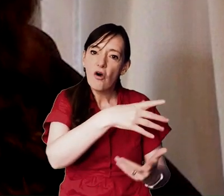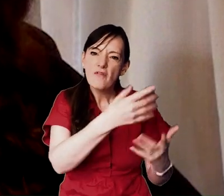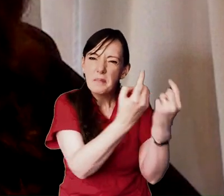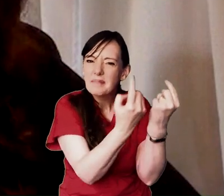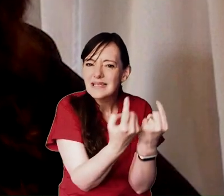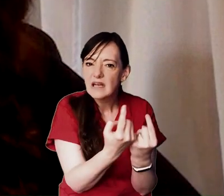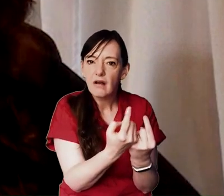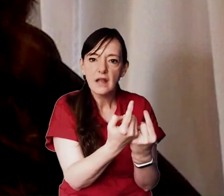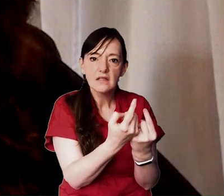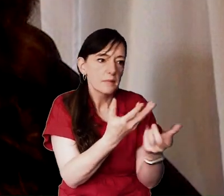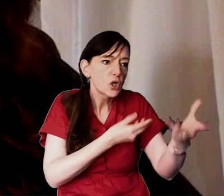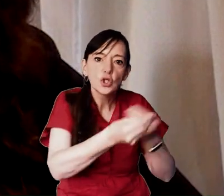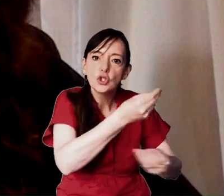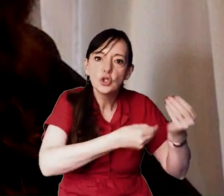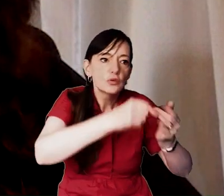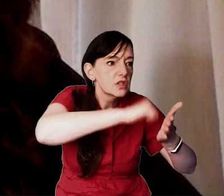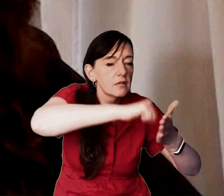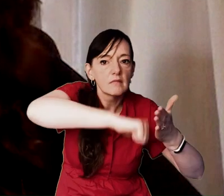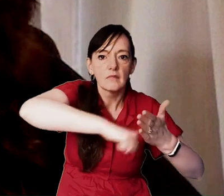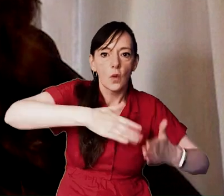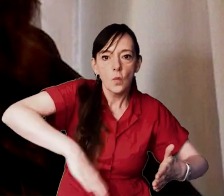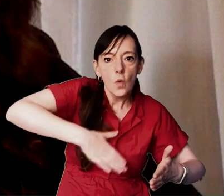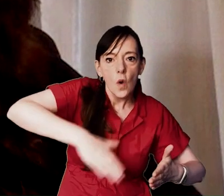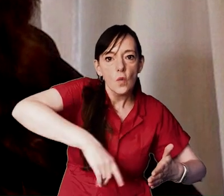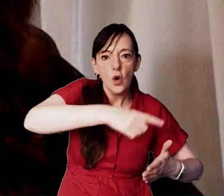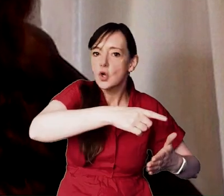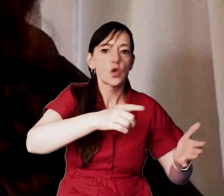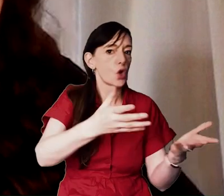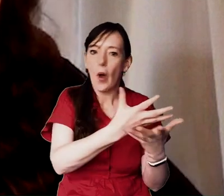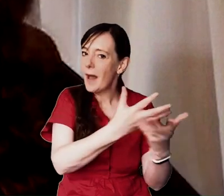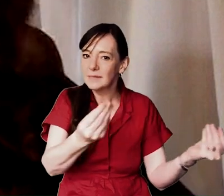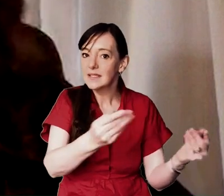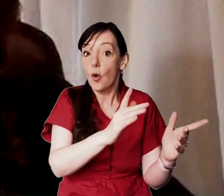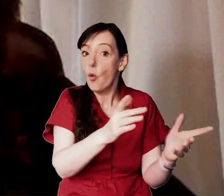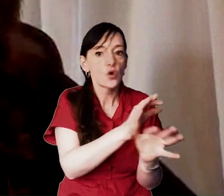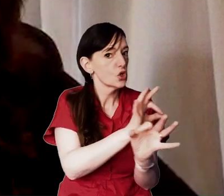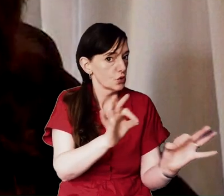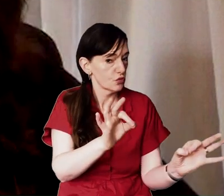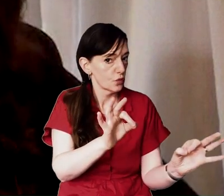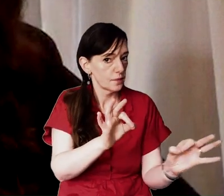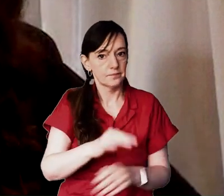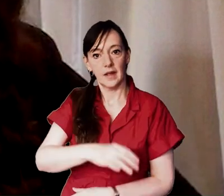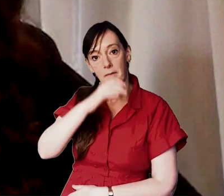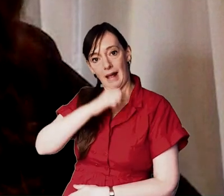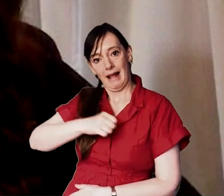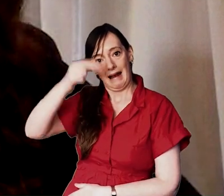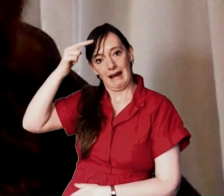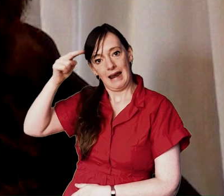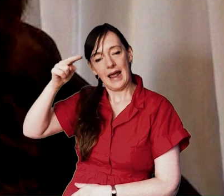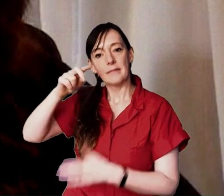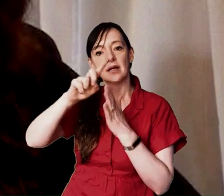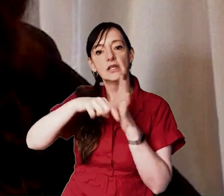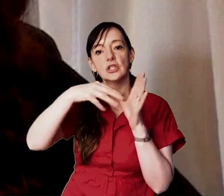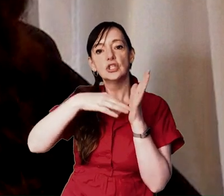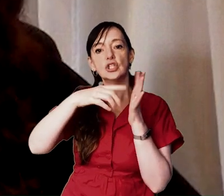and consumerism are far from empty and nor are they neutral the the thinker jamie smith gives us an example of malls